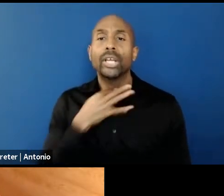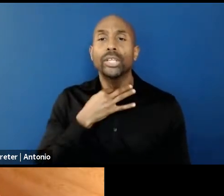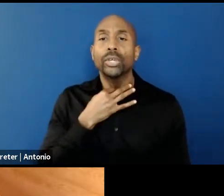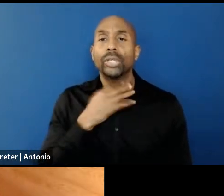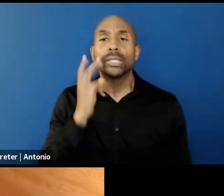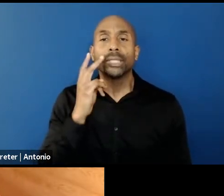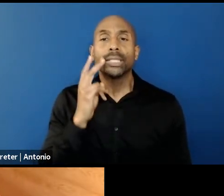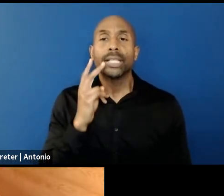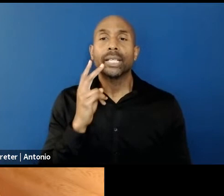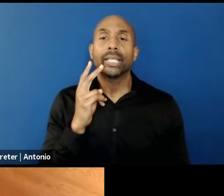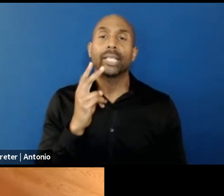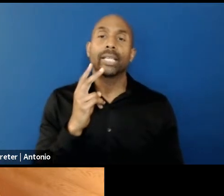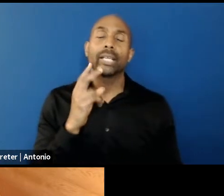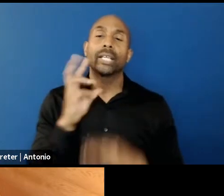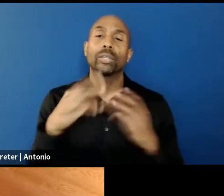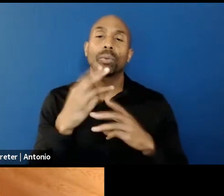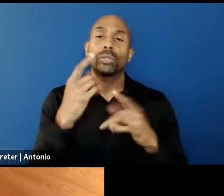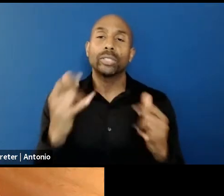way?